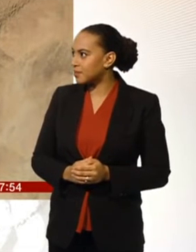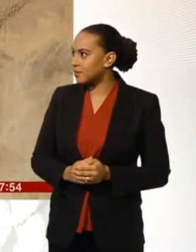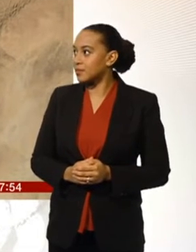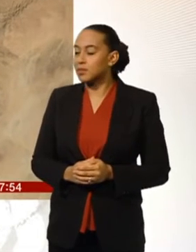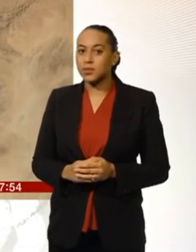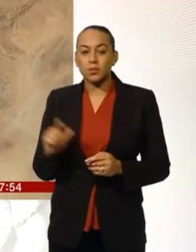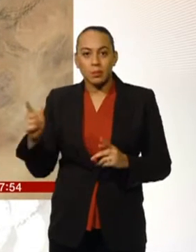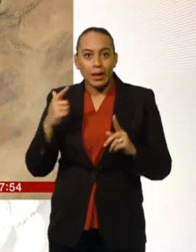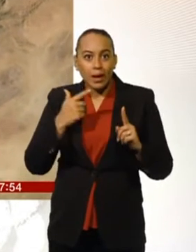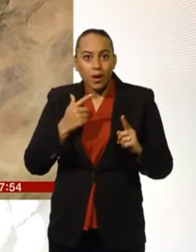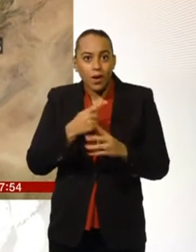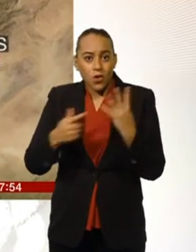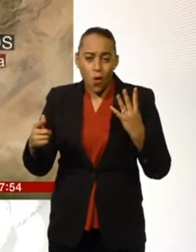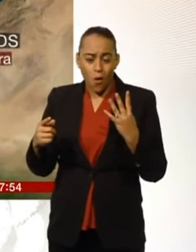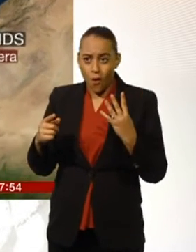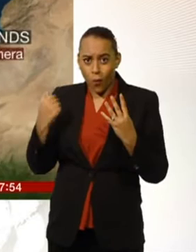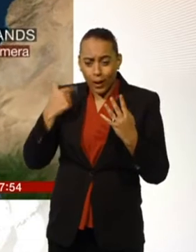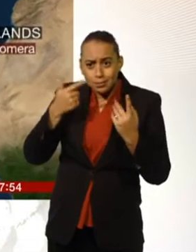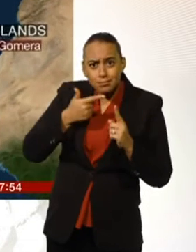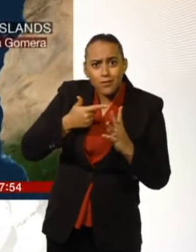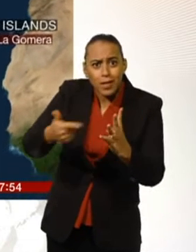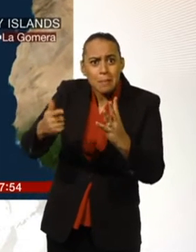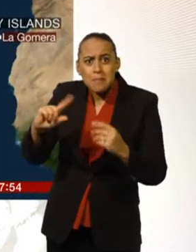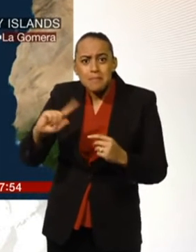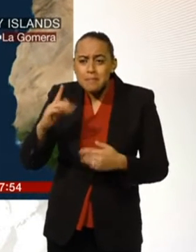story, all four of you, how you've been going, getting along.